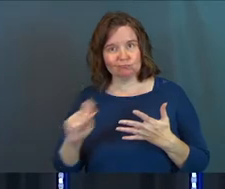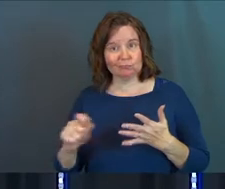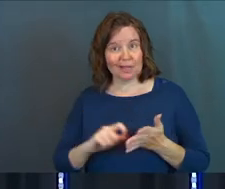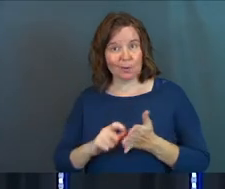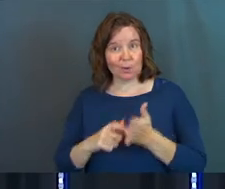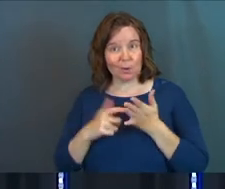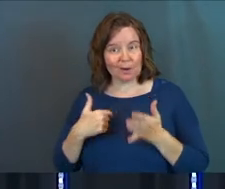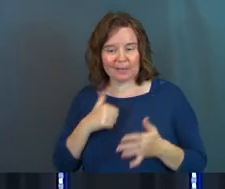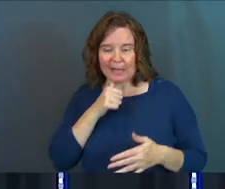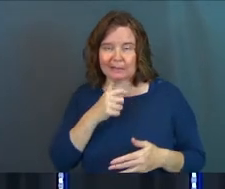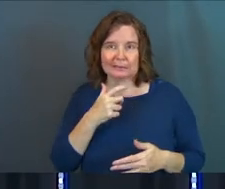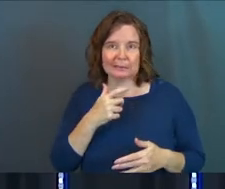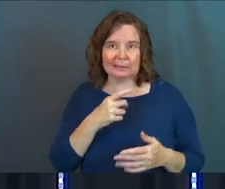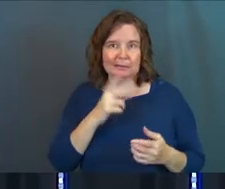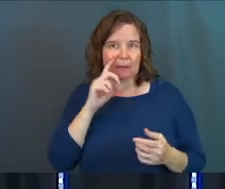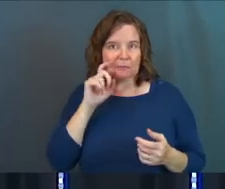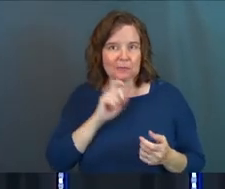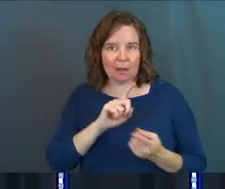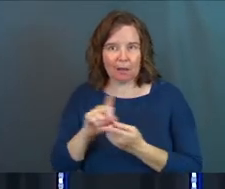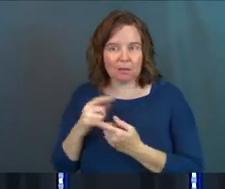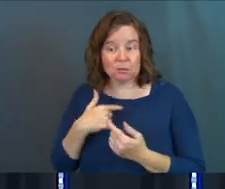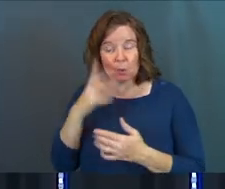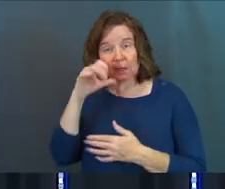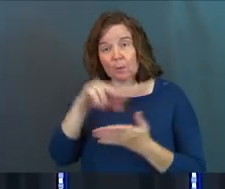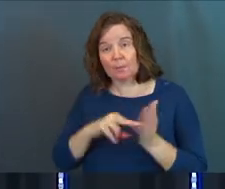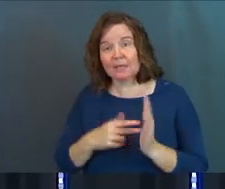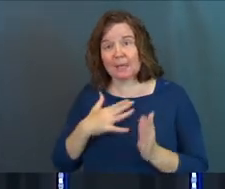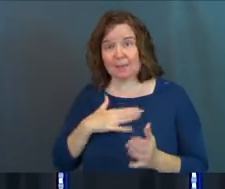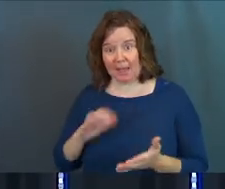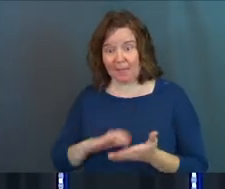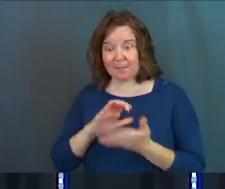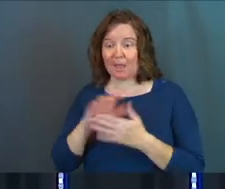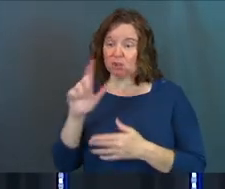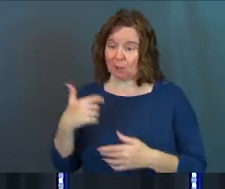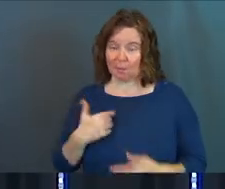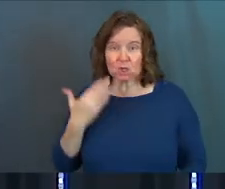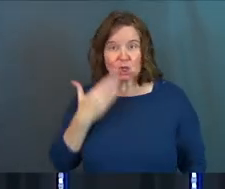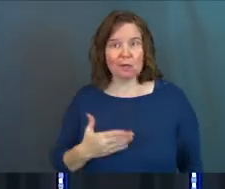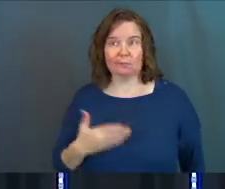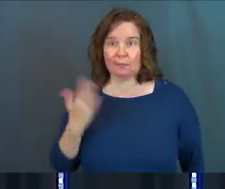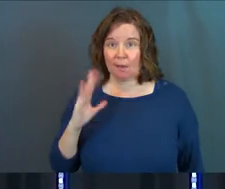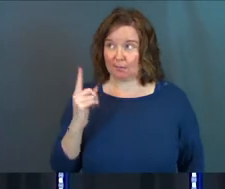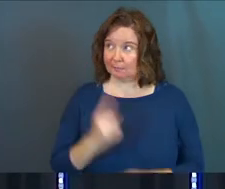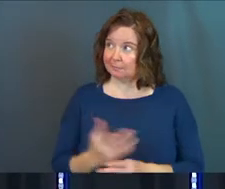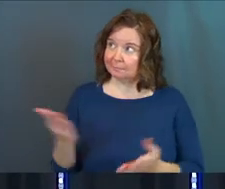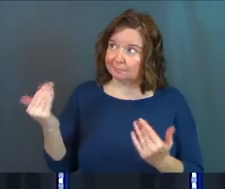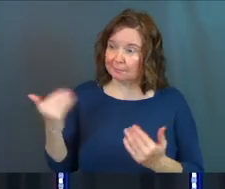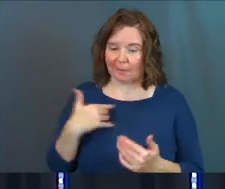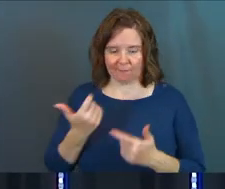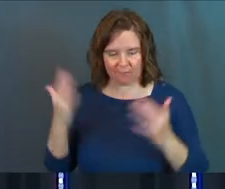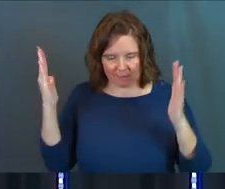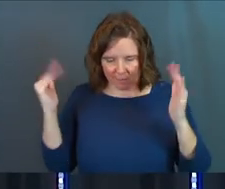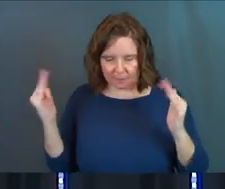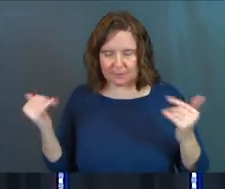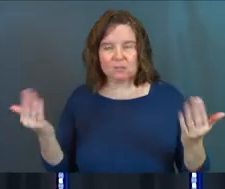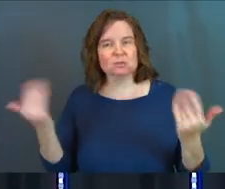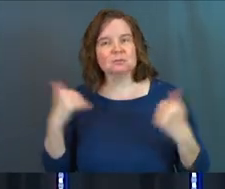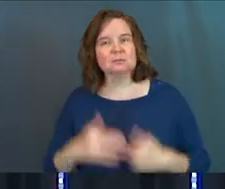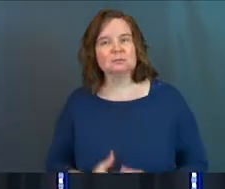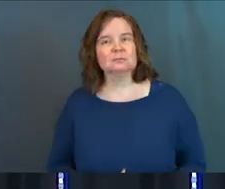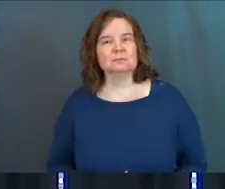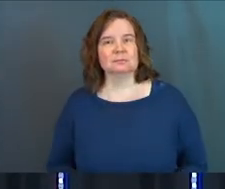and so I didn't sleep around. So guess what that means? It means my marriage better be good, God. I have every expectation.